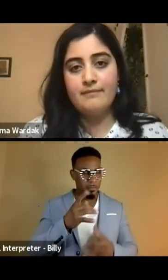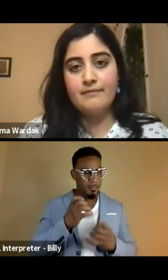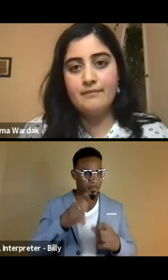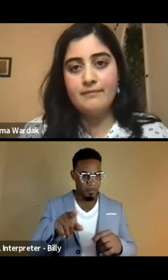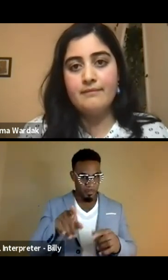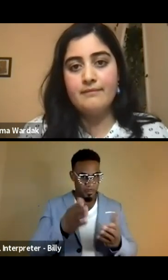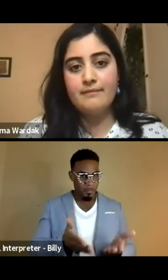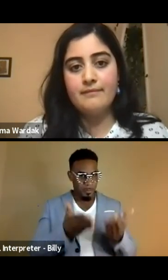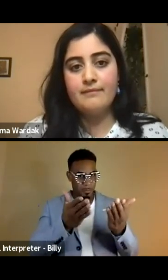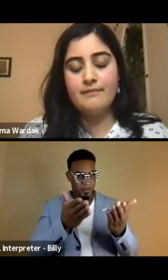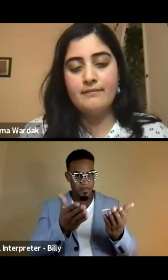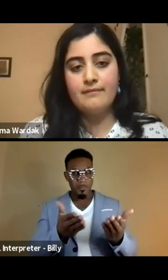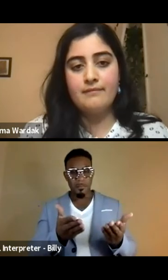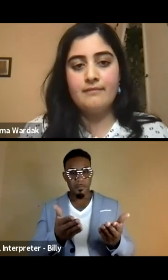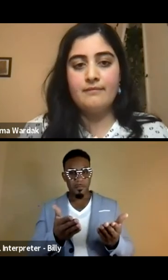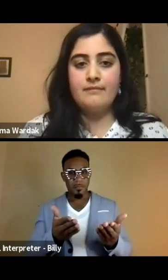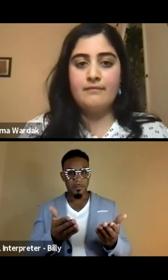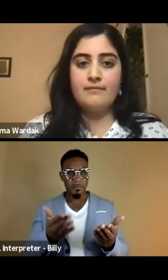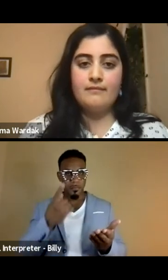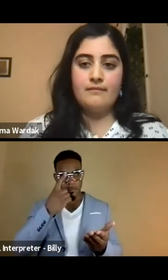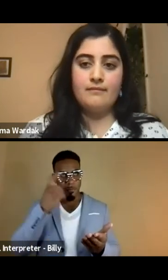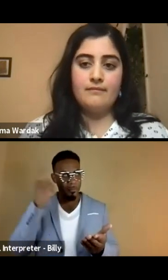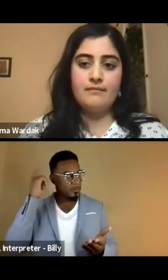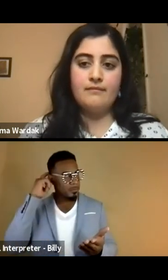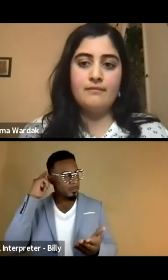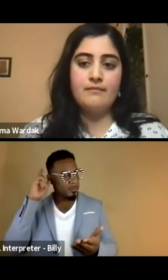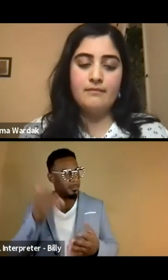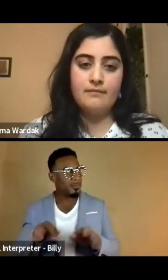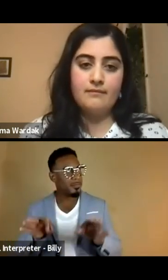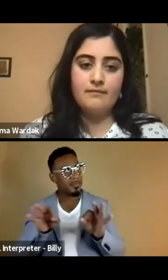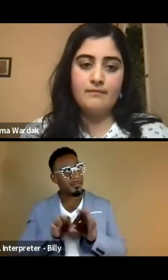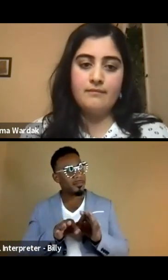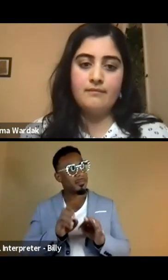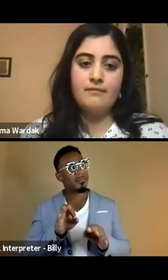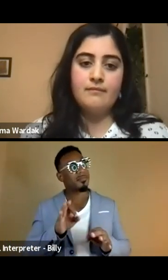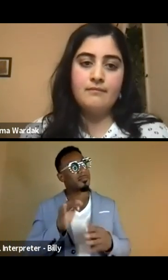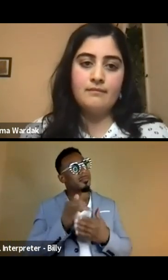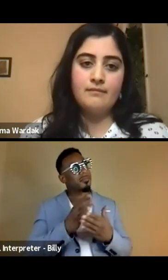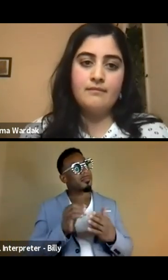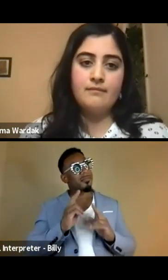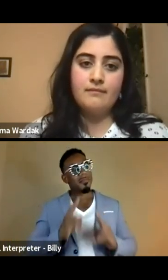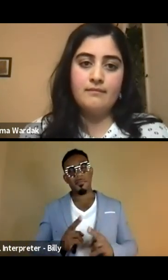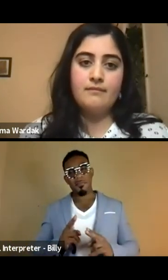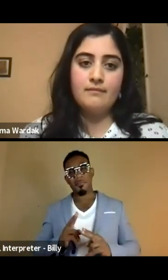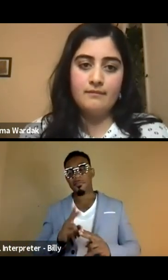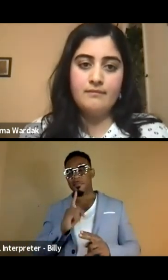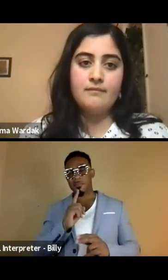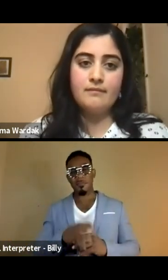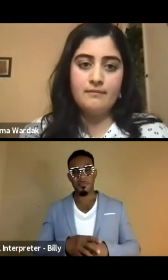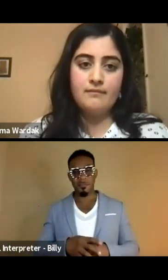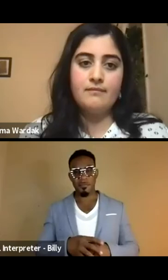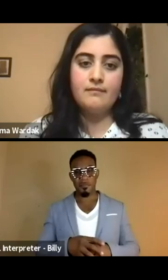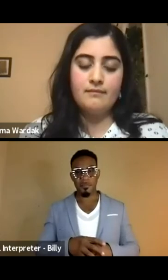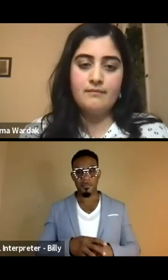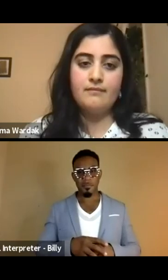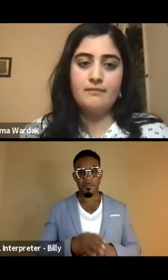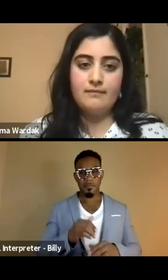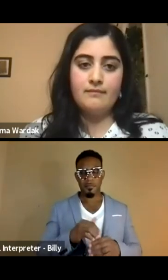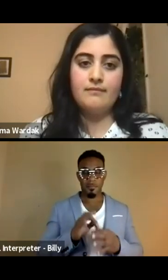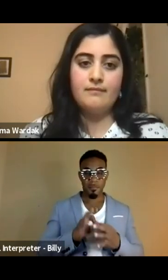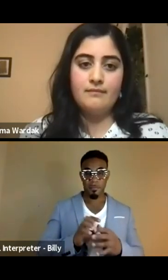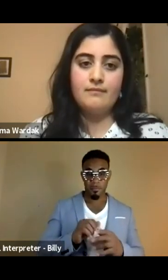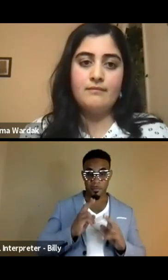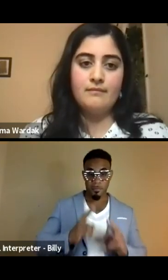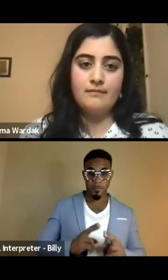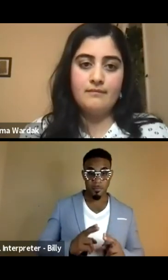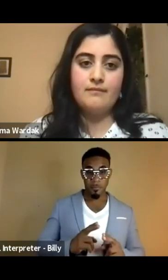of what y'all brought, brought up, bring me back to that importance of arts and humanities, um, in regards to